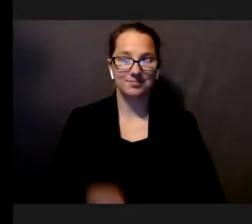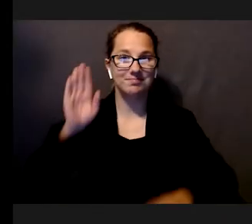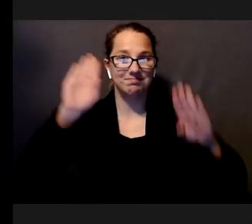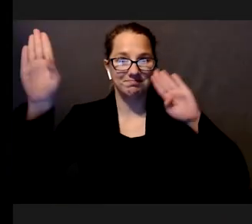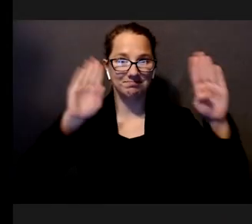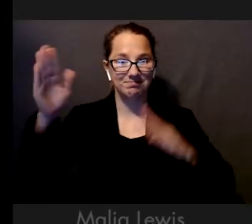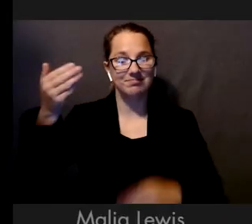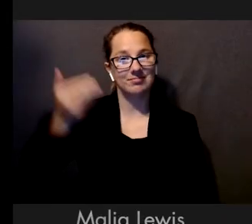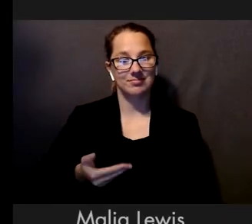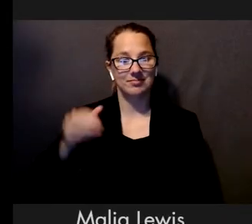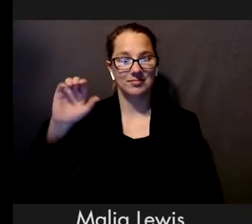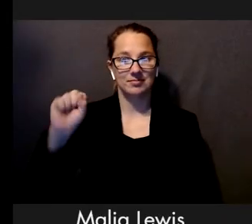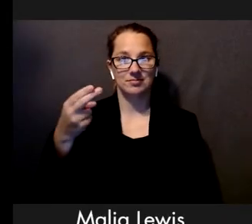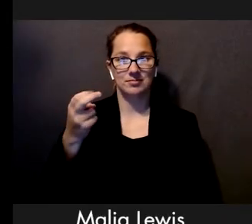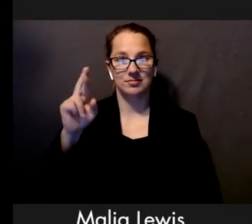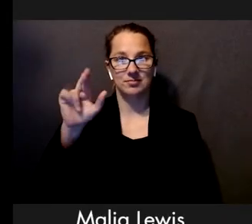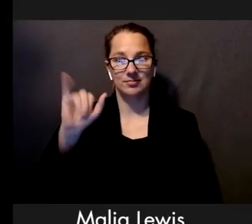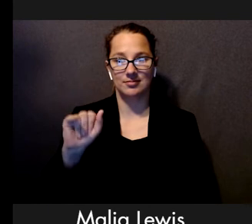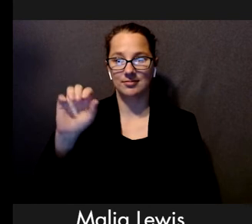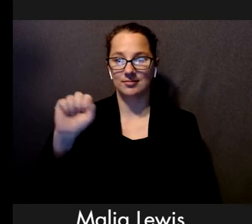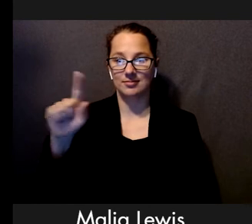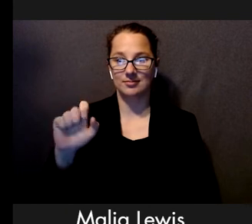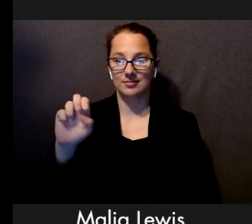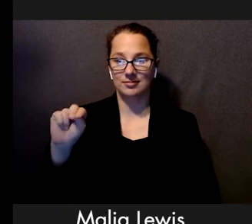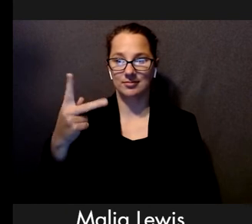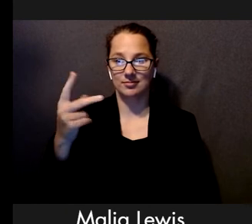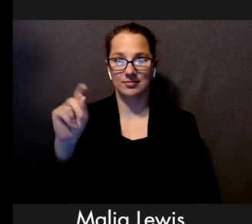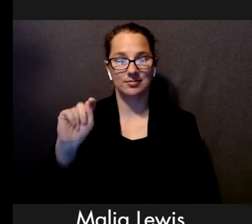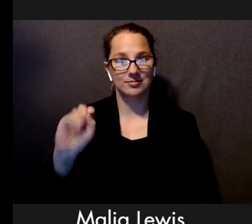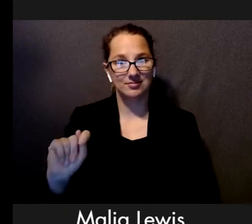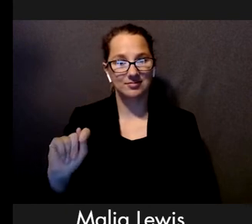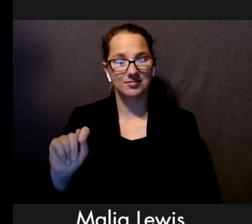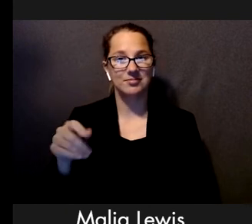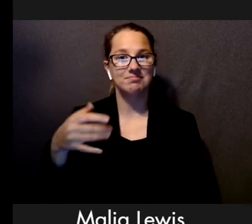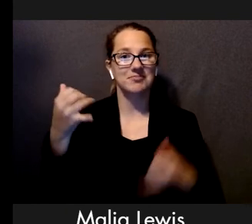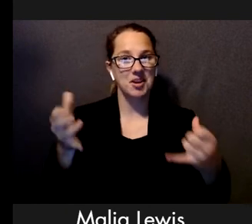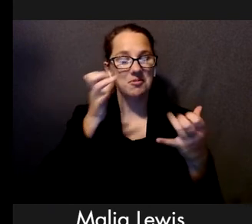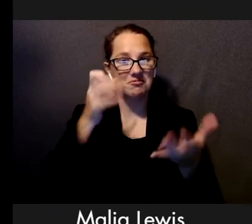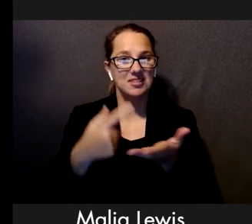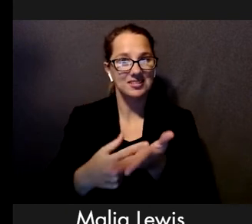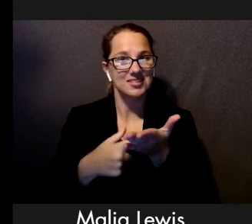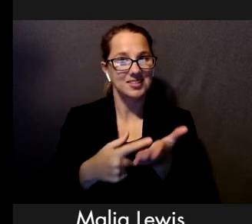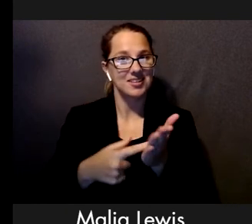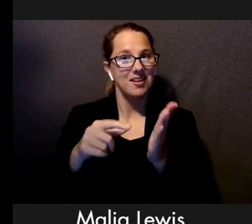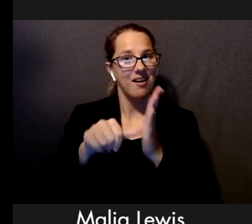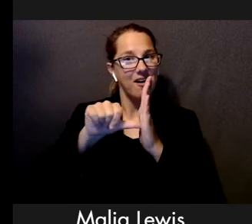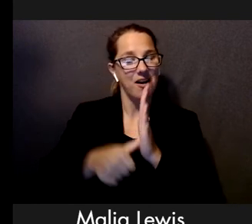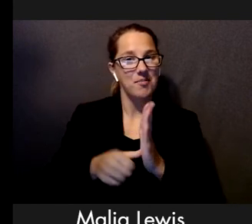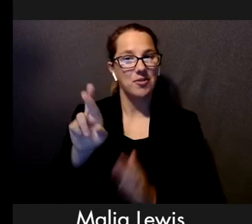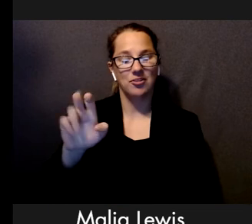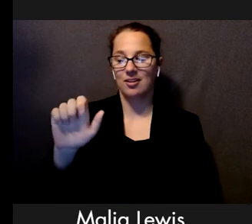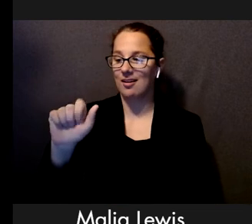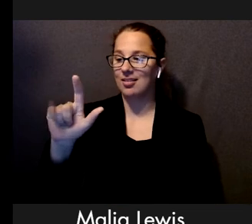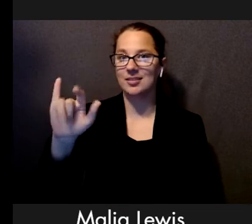Hello everyone, I'm Shiri Azenkot, and today I'm going to speak to you about augmenting reality for people with low